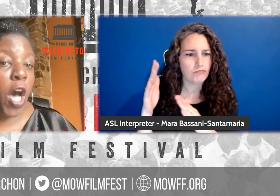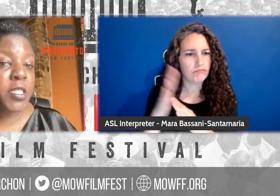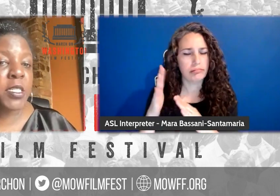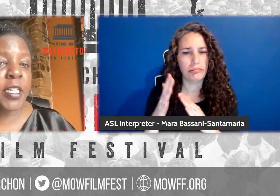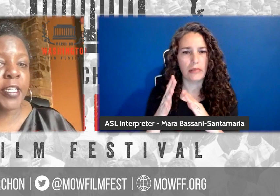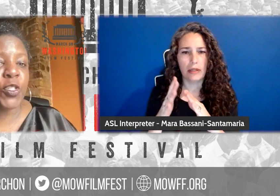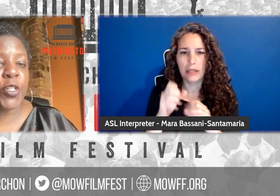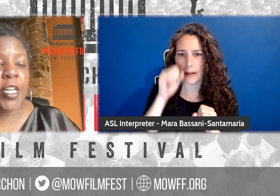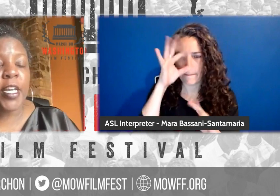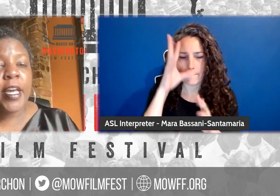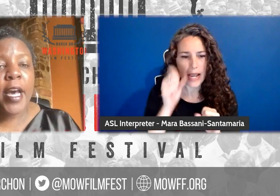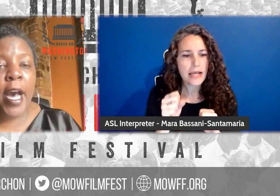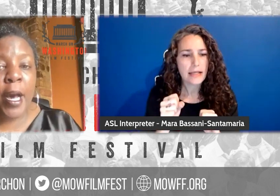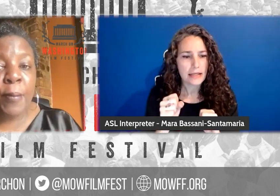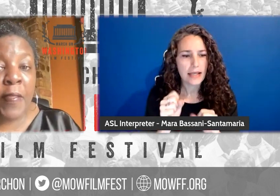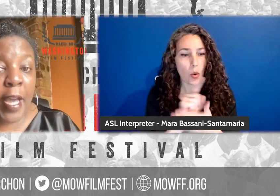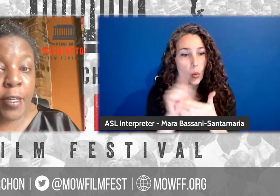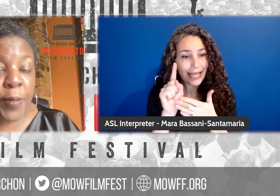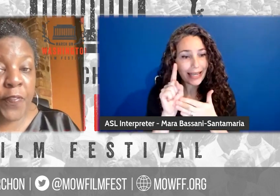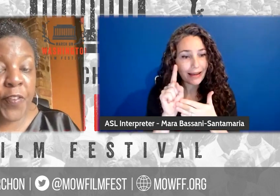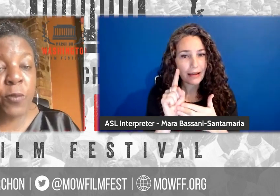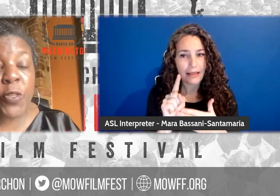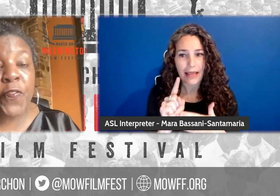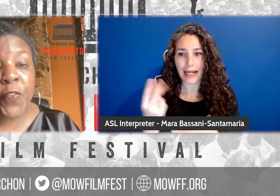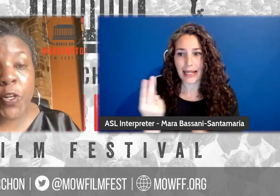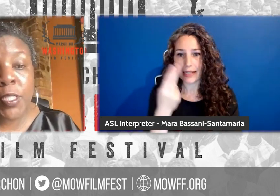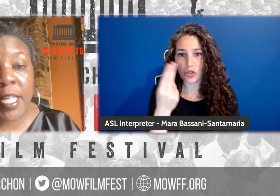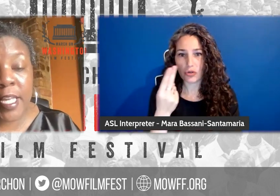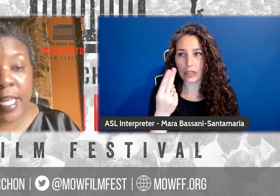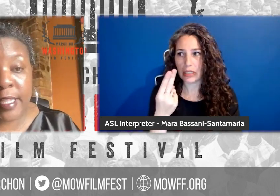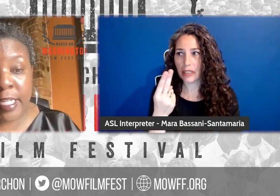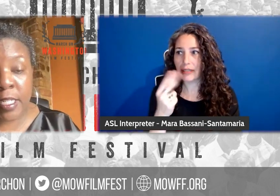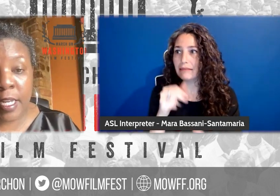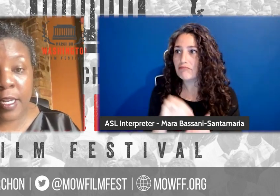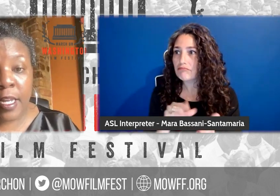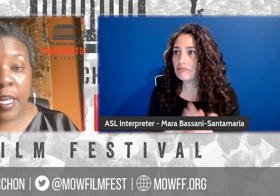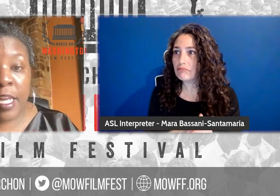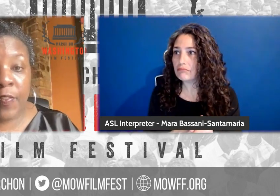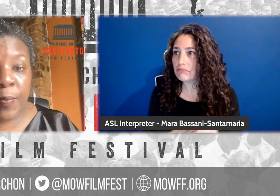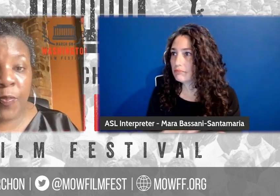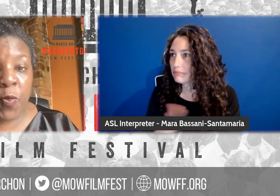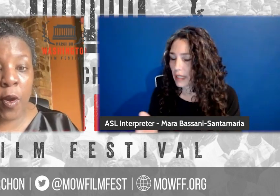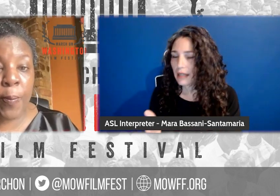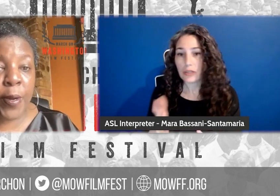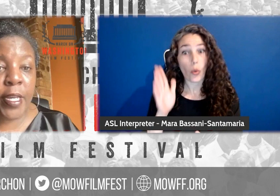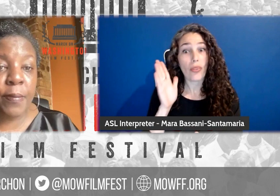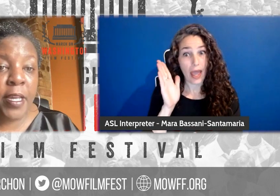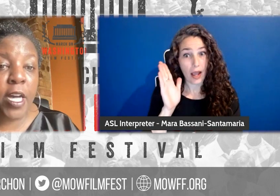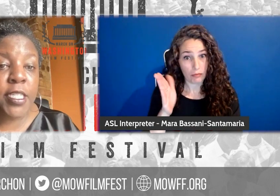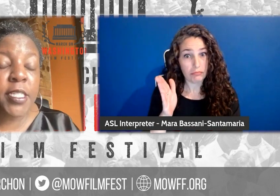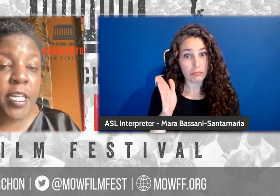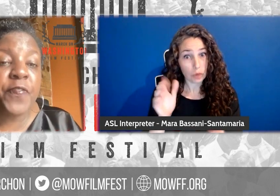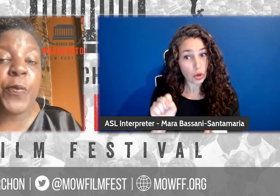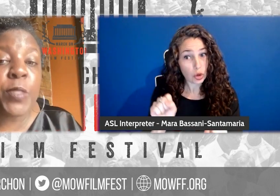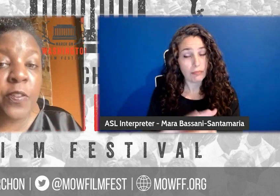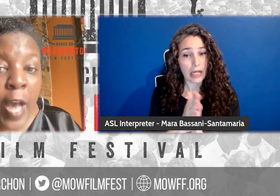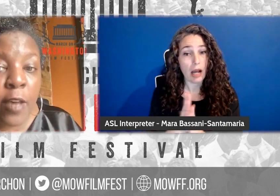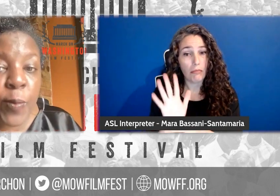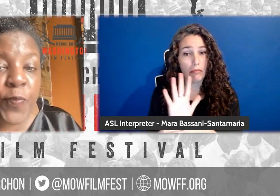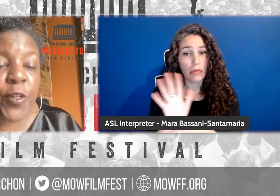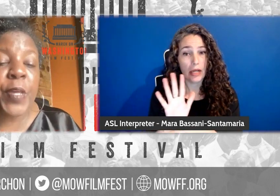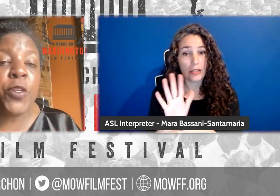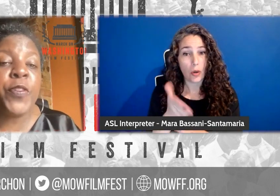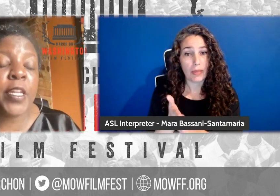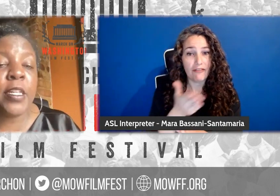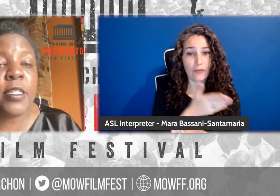lost to history. And that could be a film. the first thing that they did, even before bringing me on to see if it was a